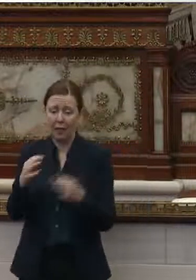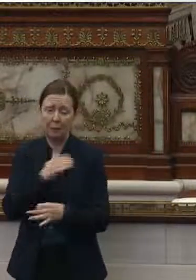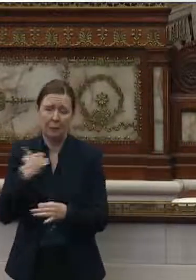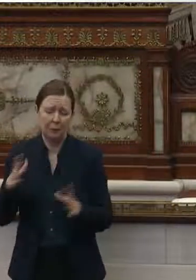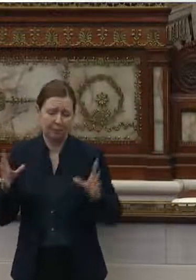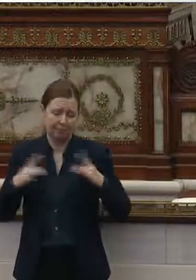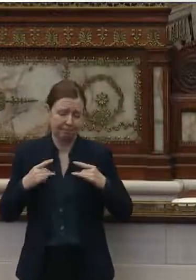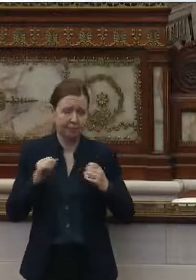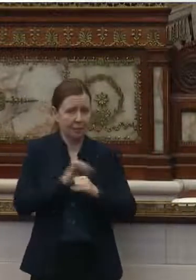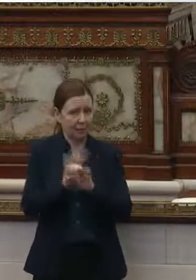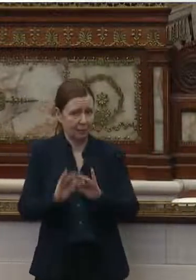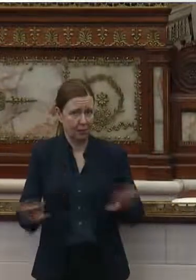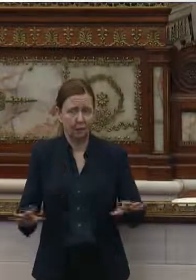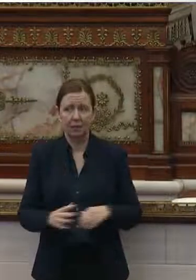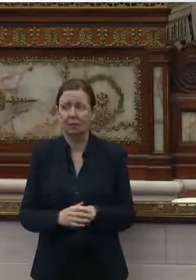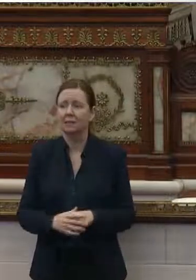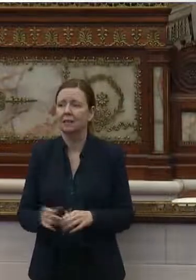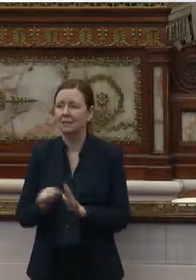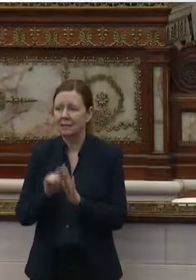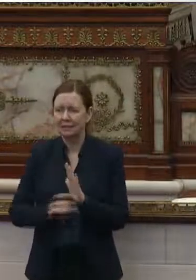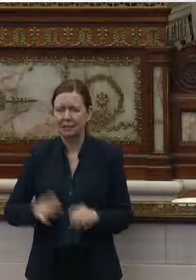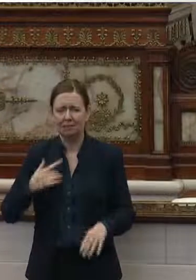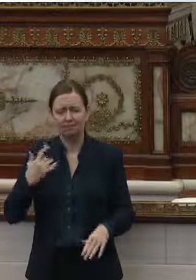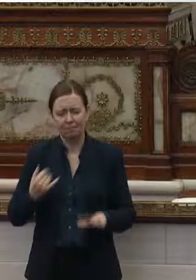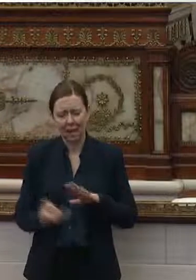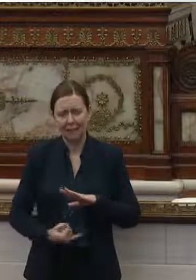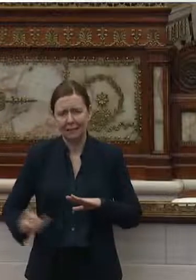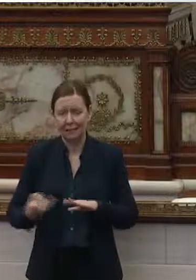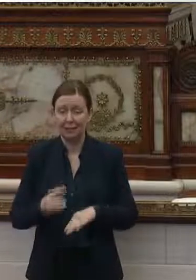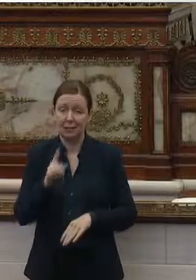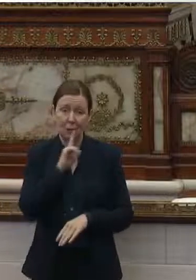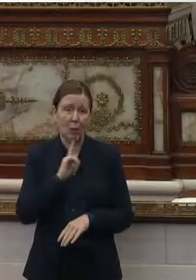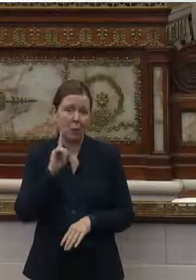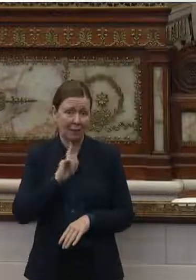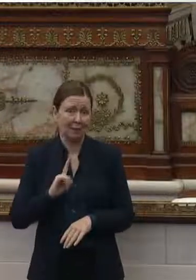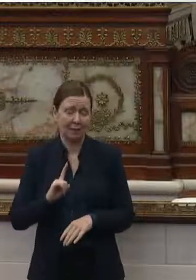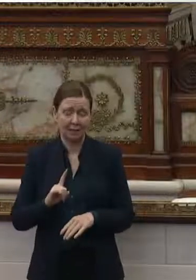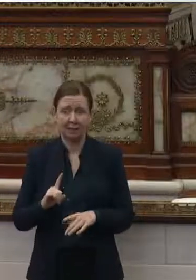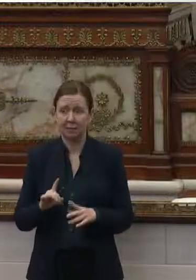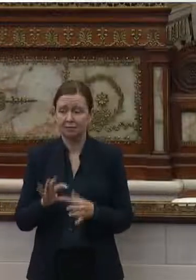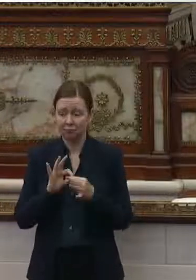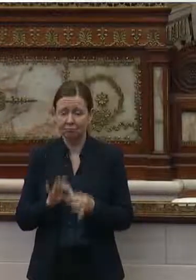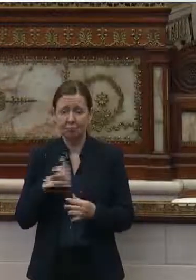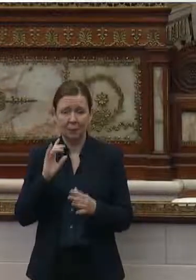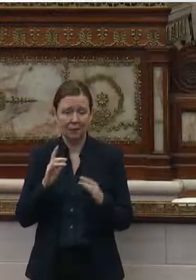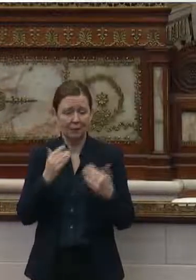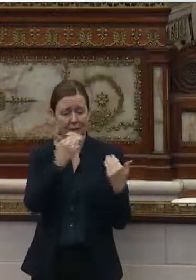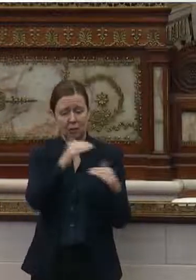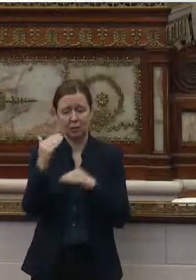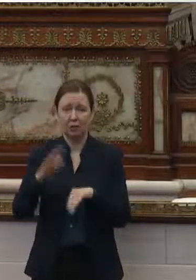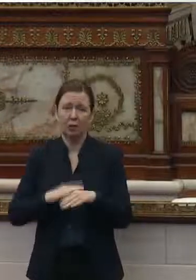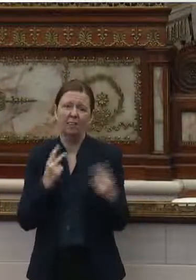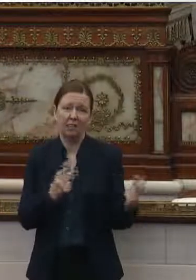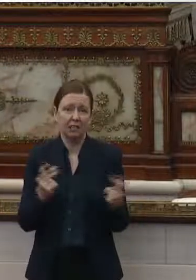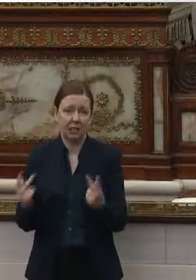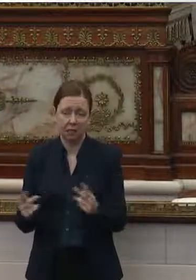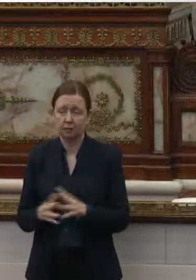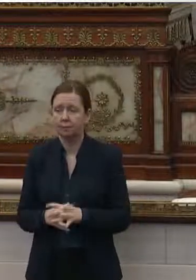people do talk about a deep sense of isolation and loneliness, particularly due to restrictions placed on visiting.